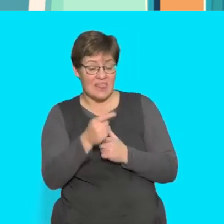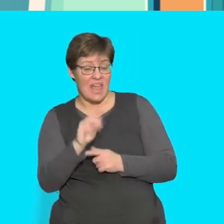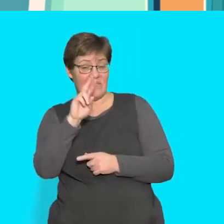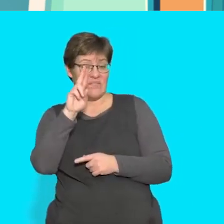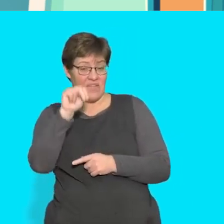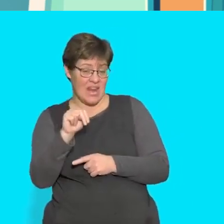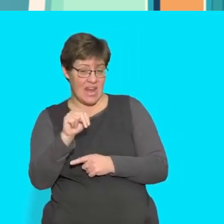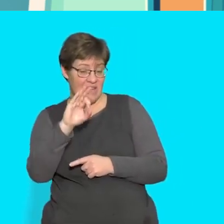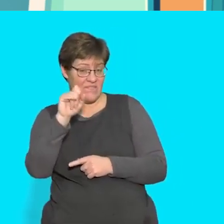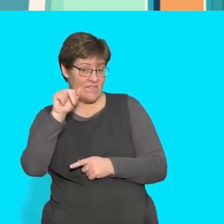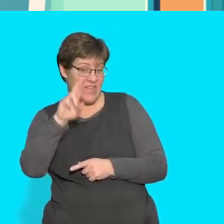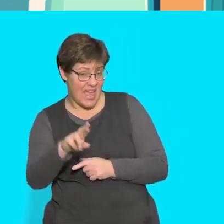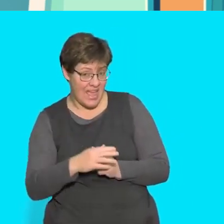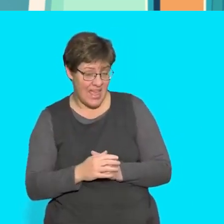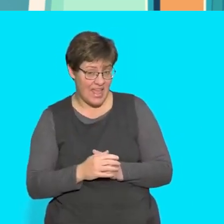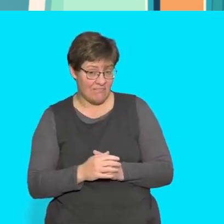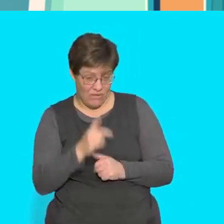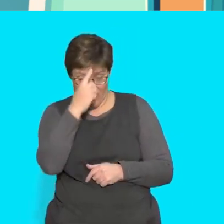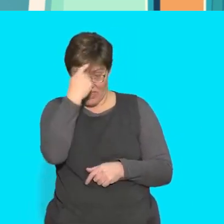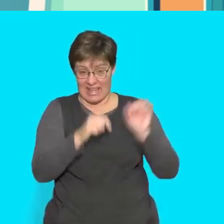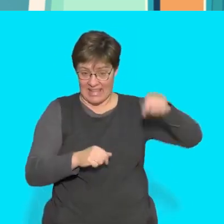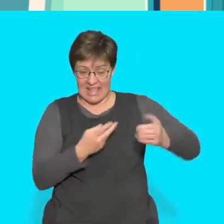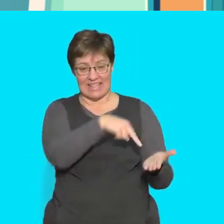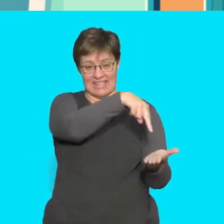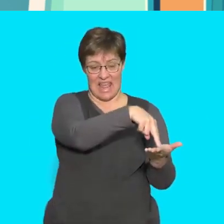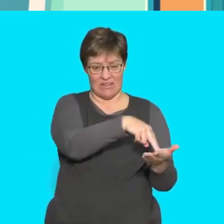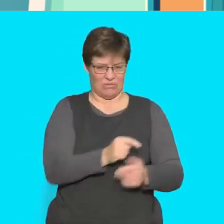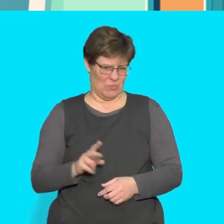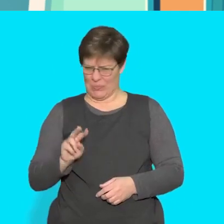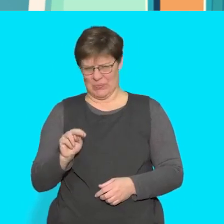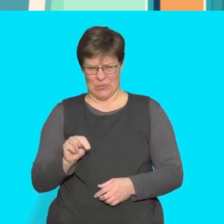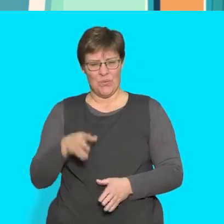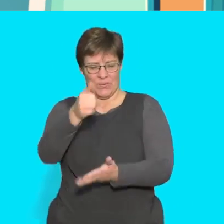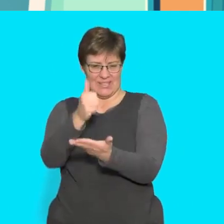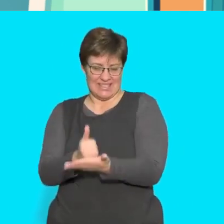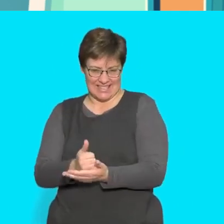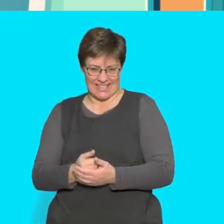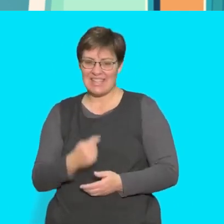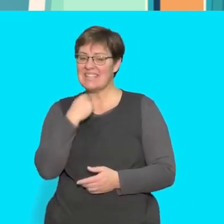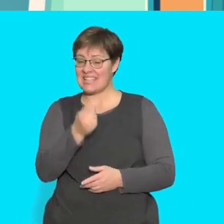keep sitting if you think the answer is no say the correct answer